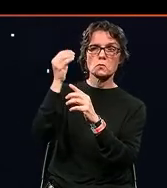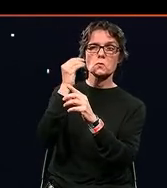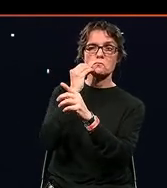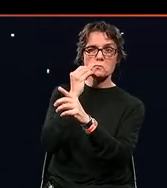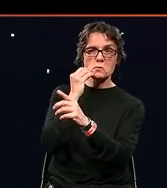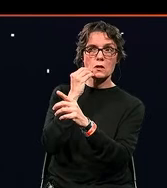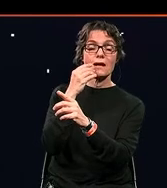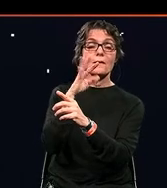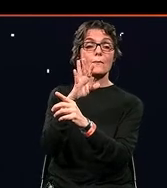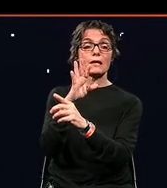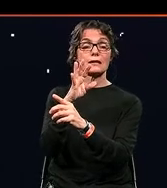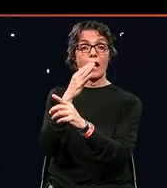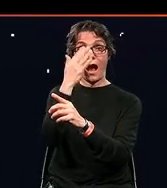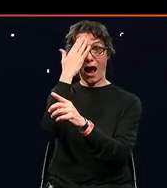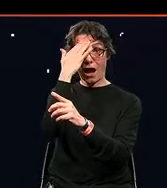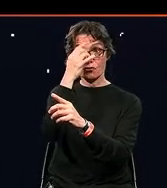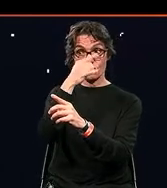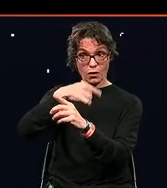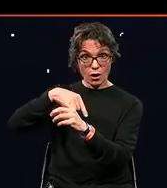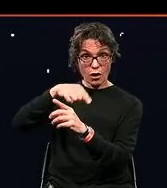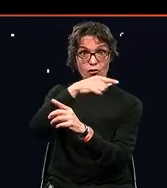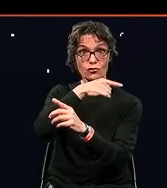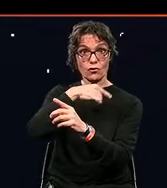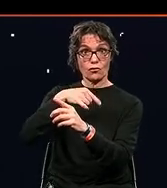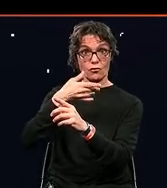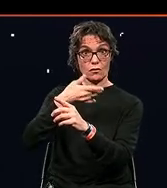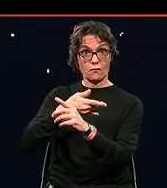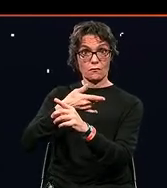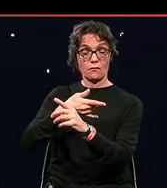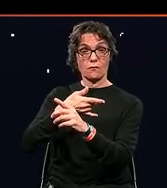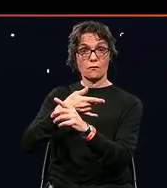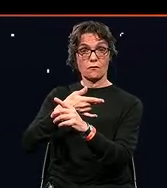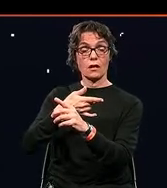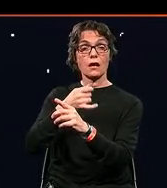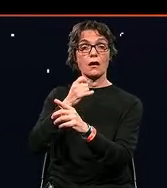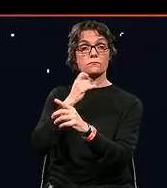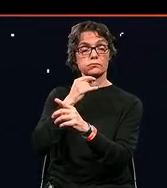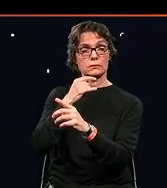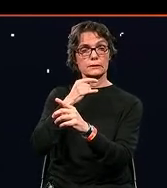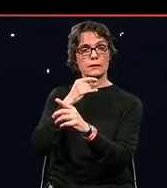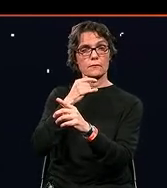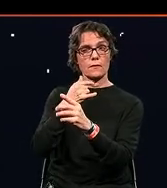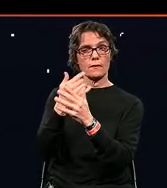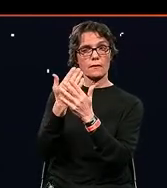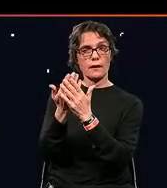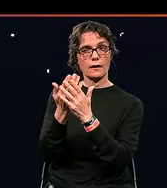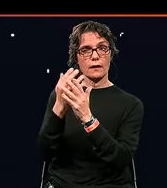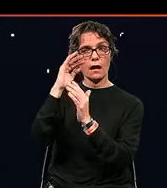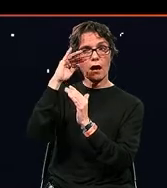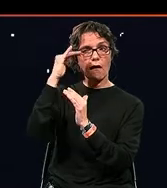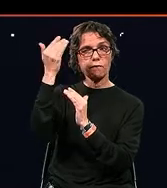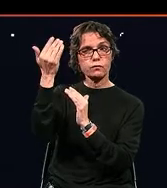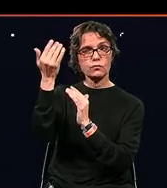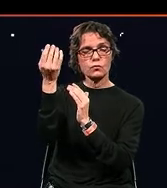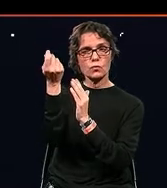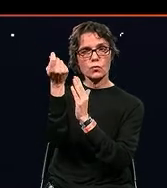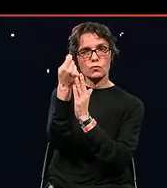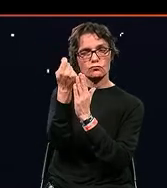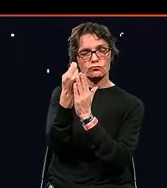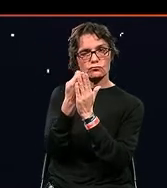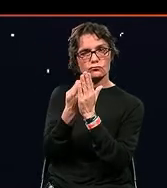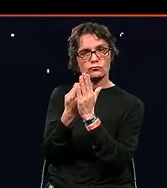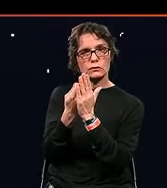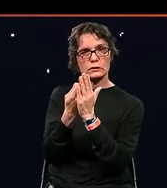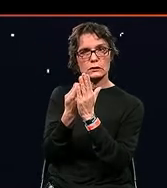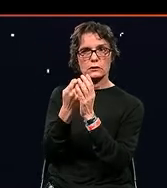that all of us are able to shape that future that we want to see more of.